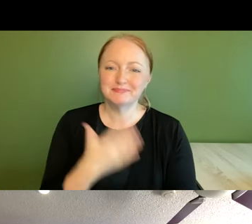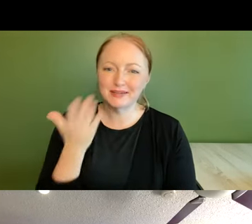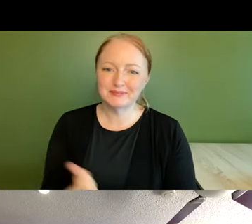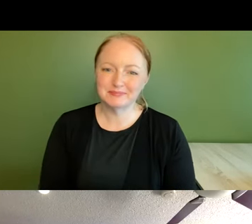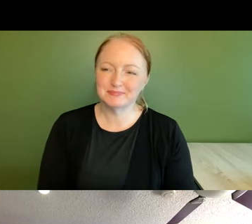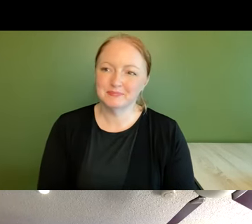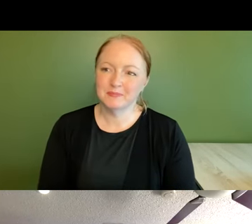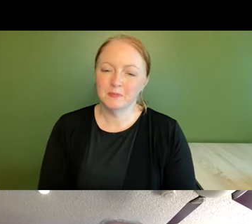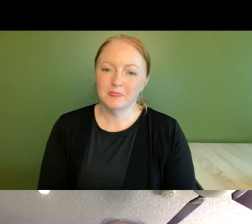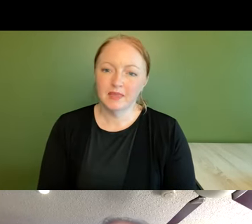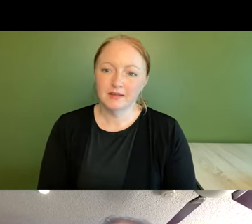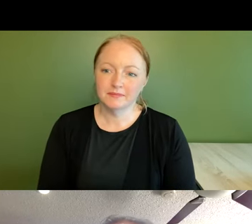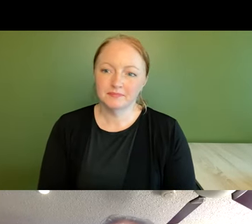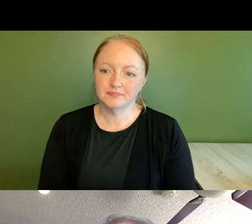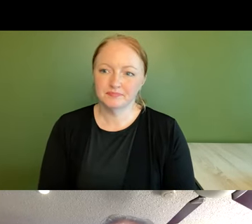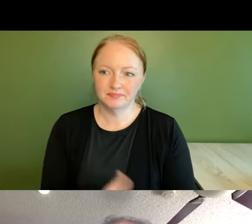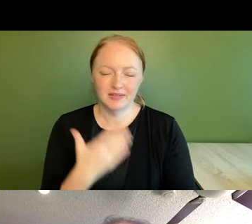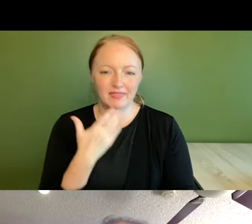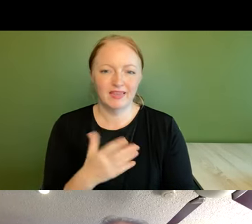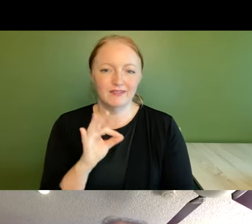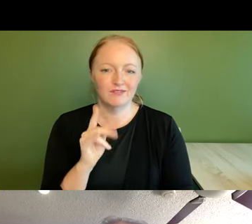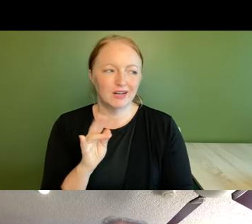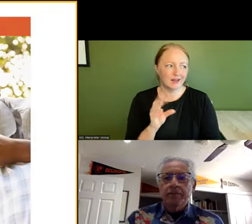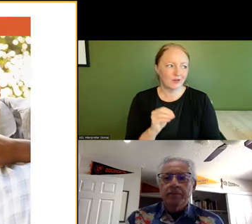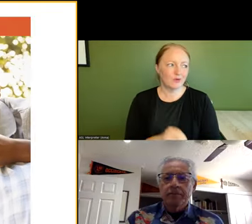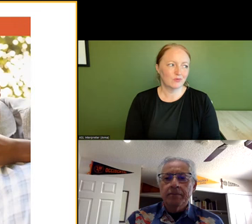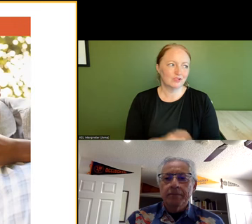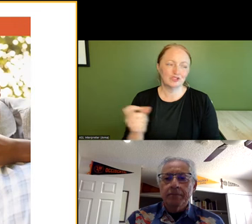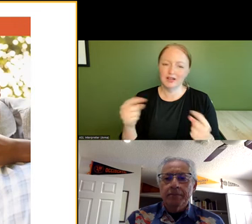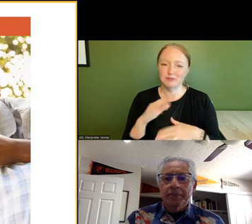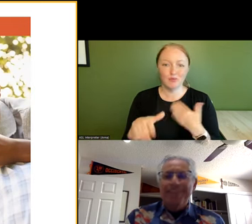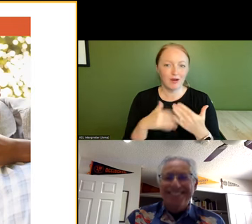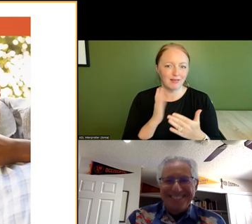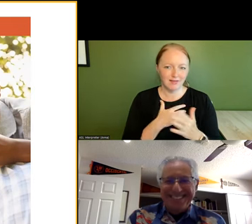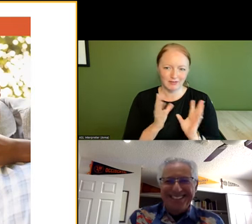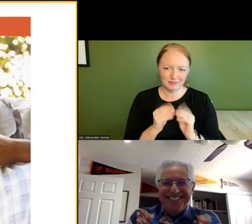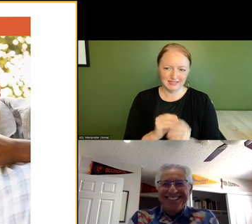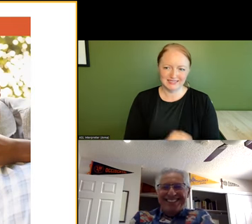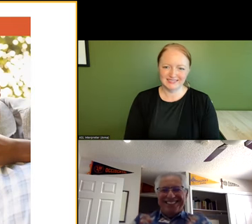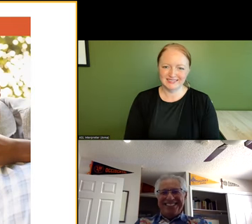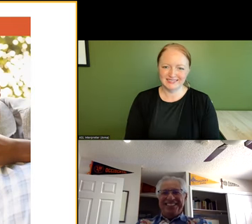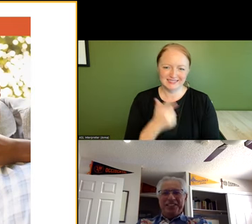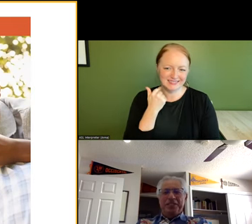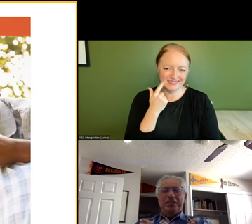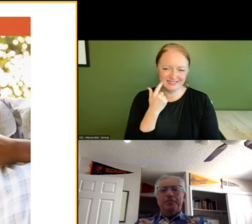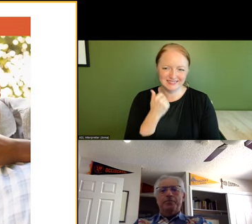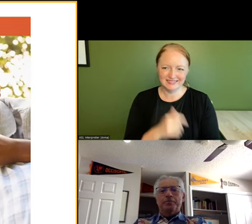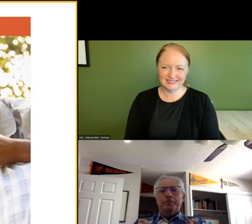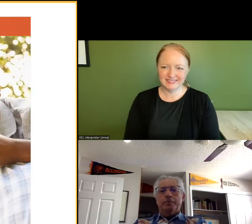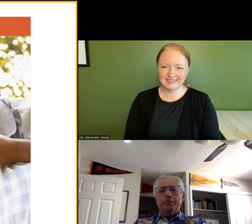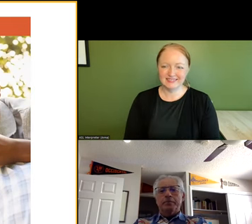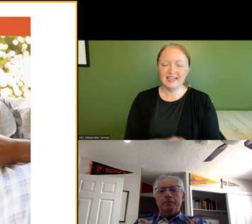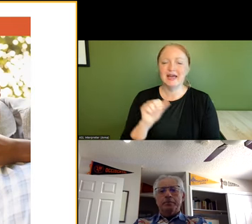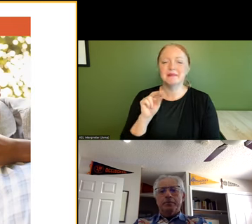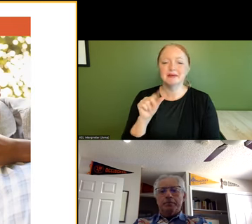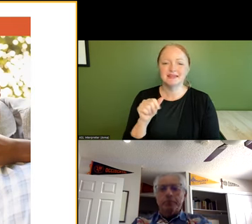thank you so much fernando um you should come to all of our meetings um um i did want